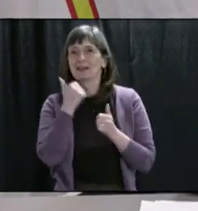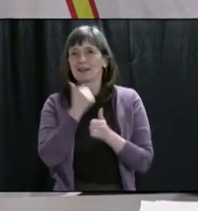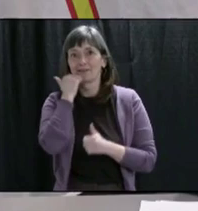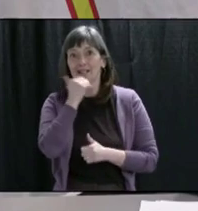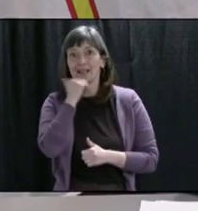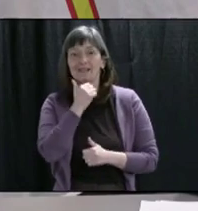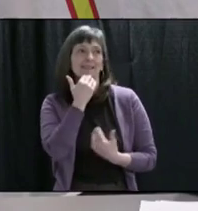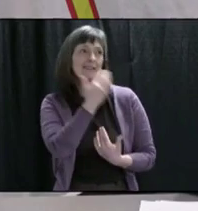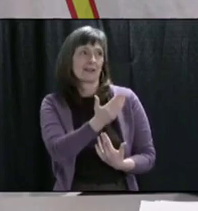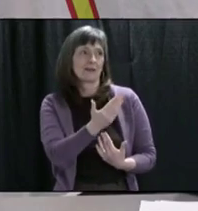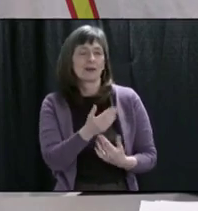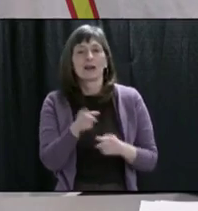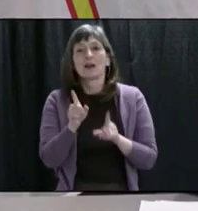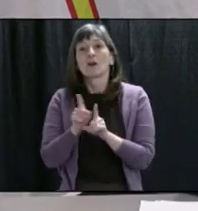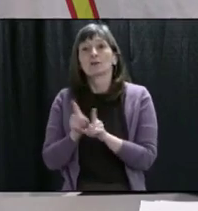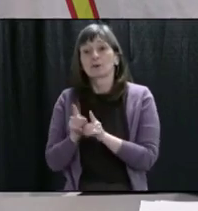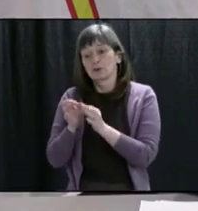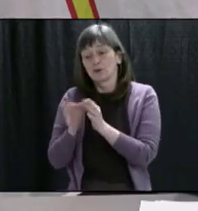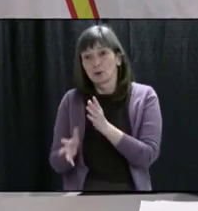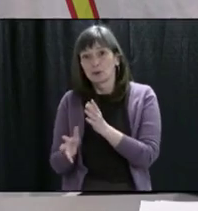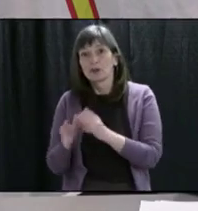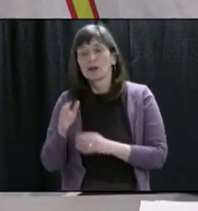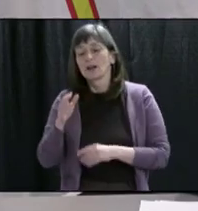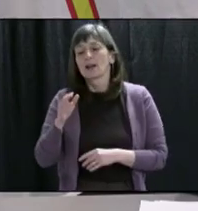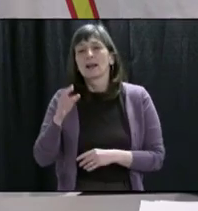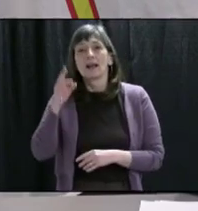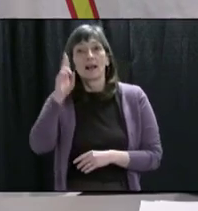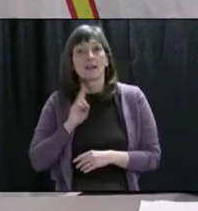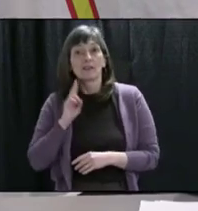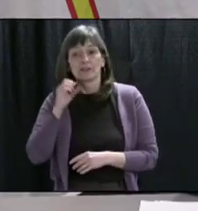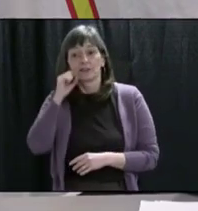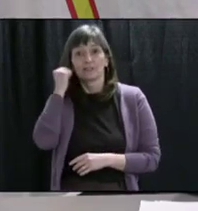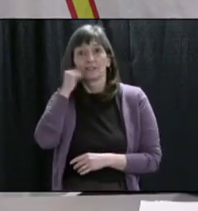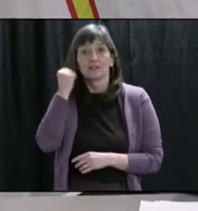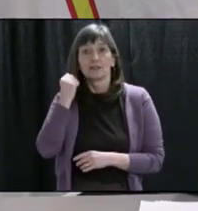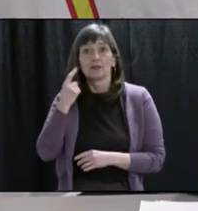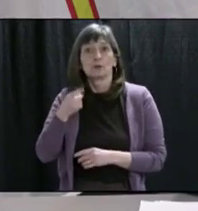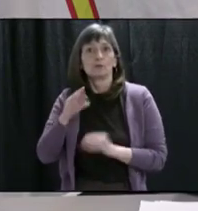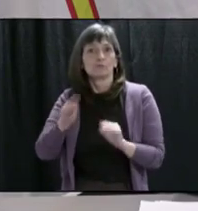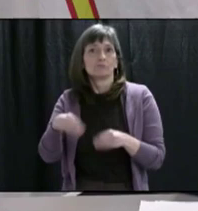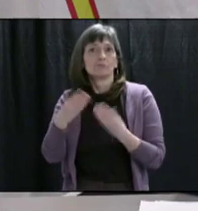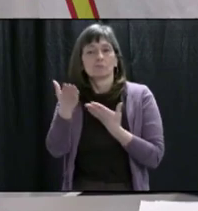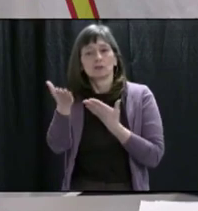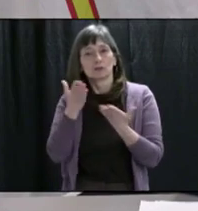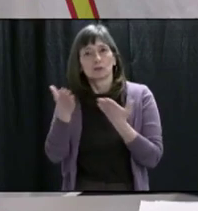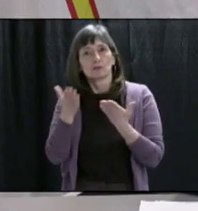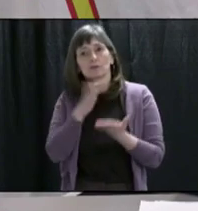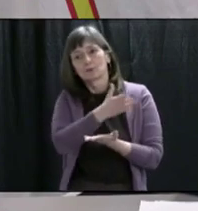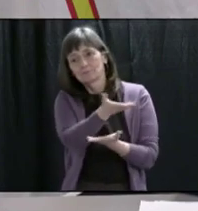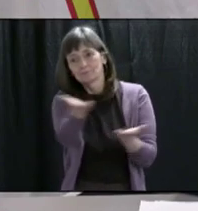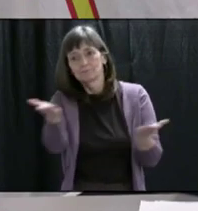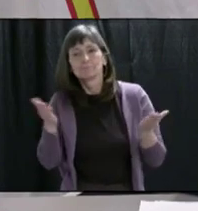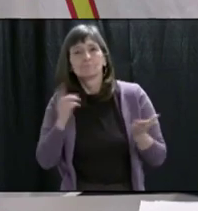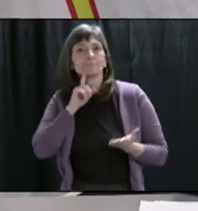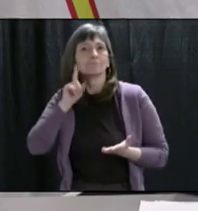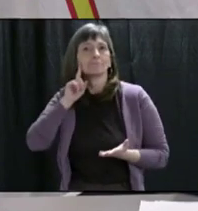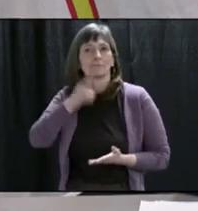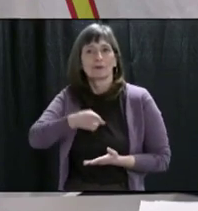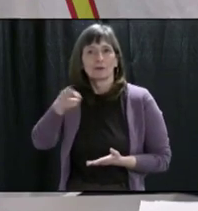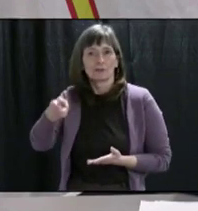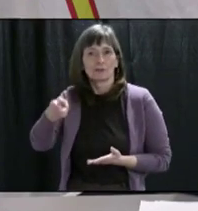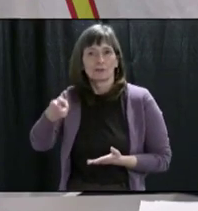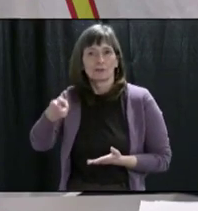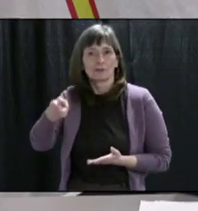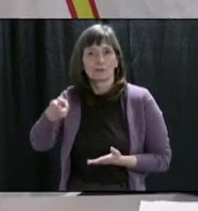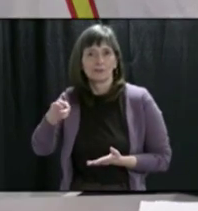have the interpreters. We have Heather and Sheila, who are providing a much-needed service to those who are deaf and hard of hearing.